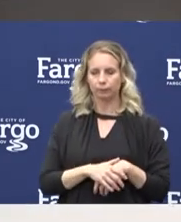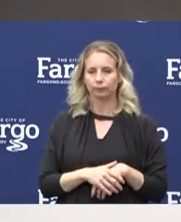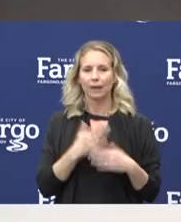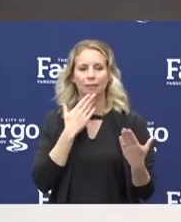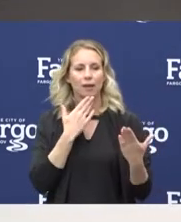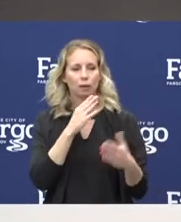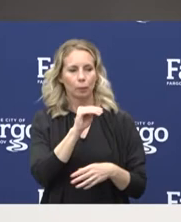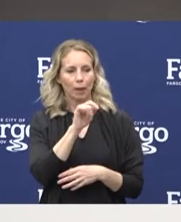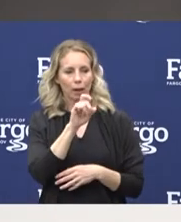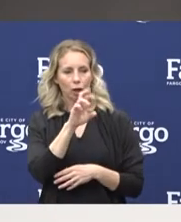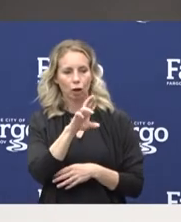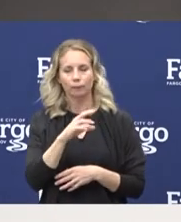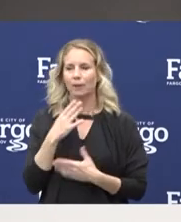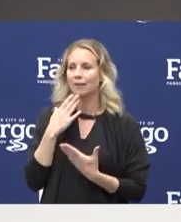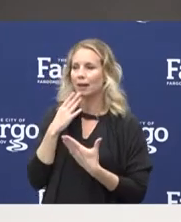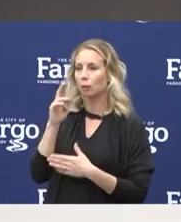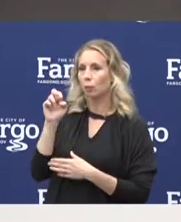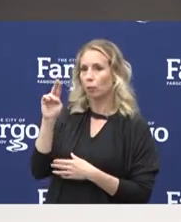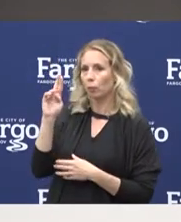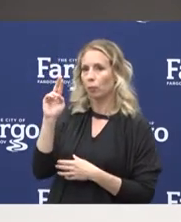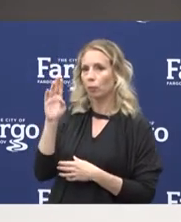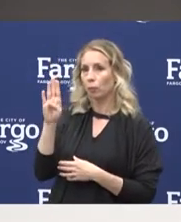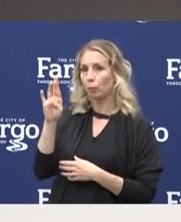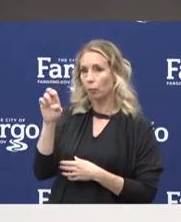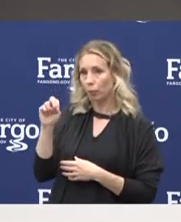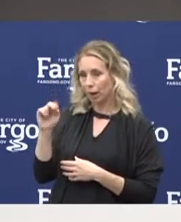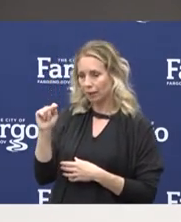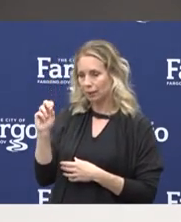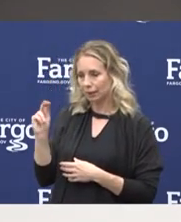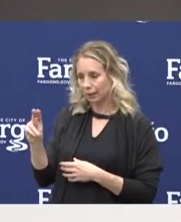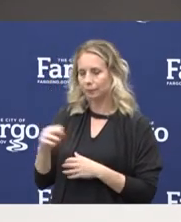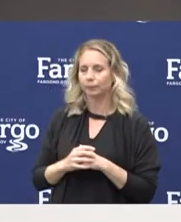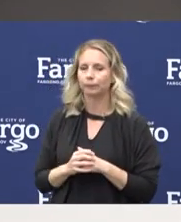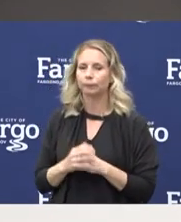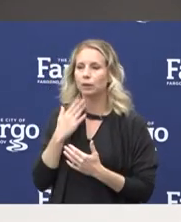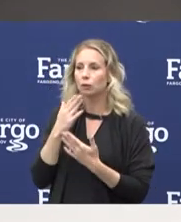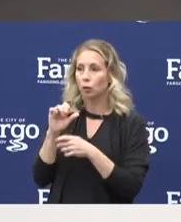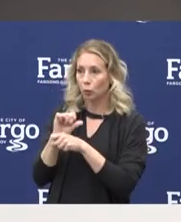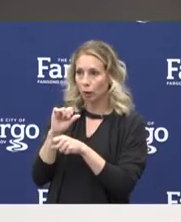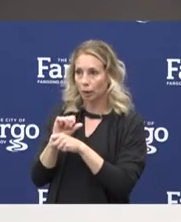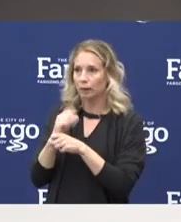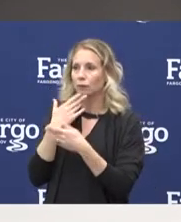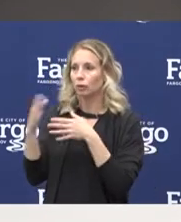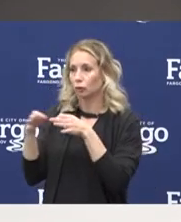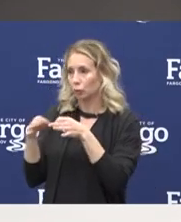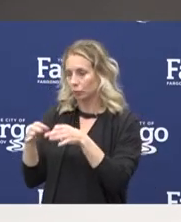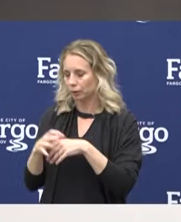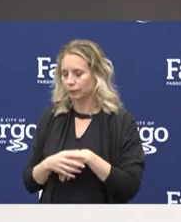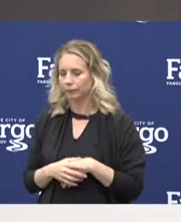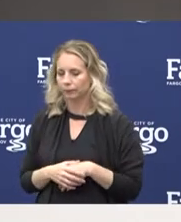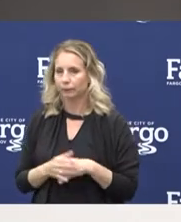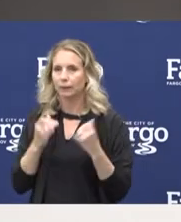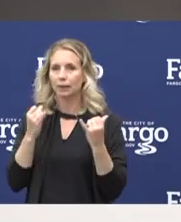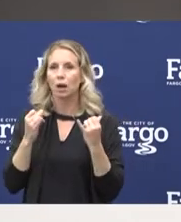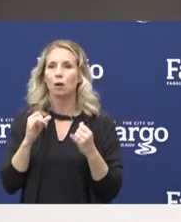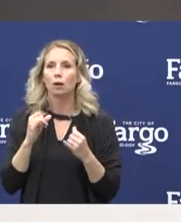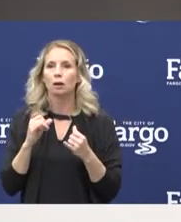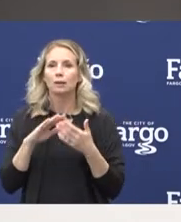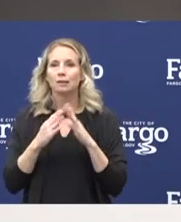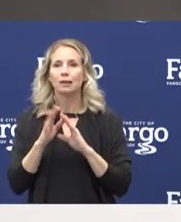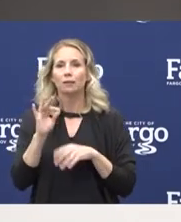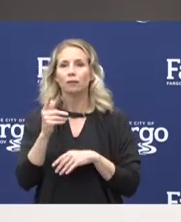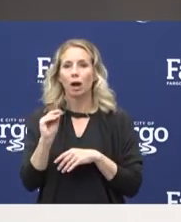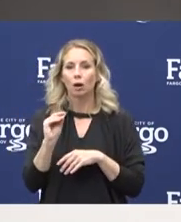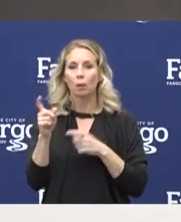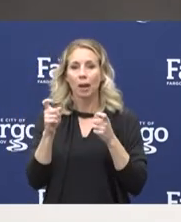explanation of your work and what the state's been doing. Next, we have City of Fargo Emergency Manager, Leon Schaffman.